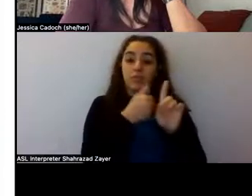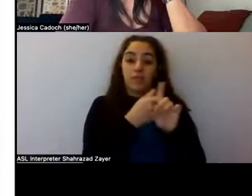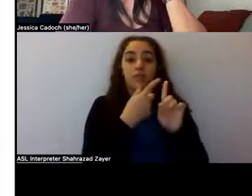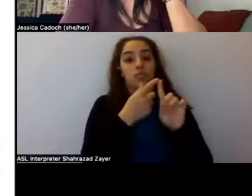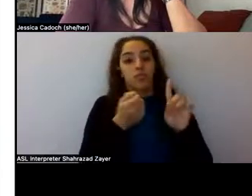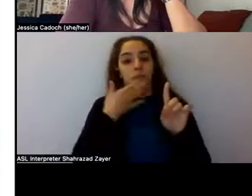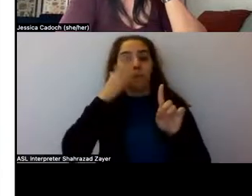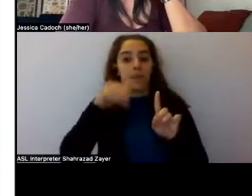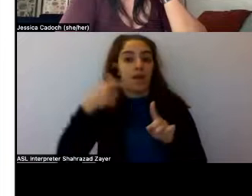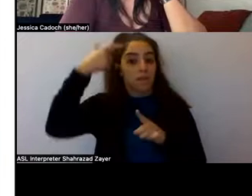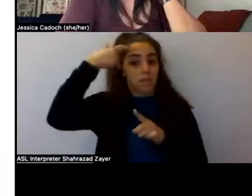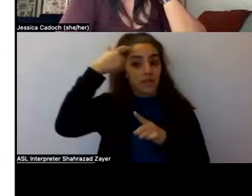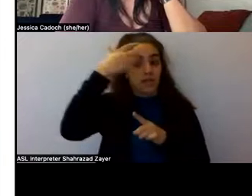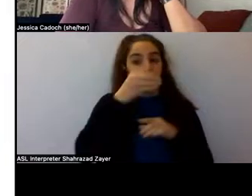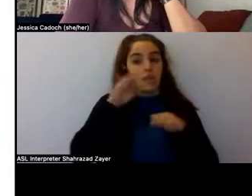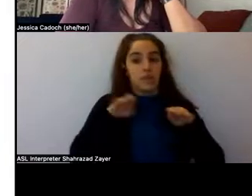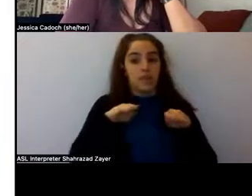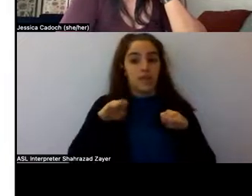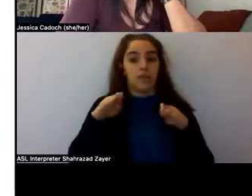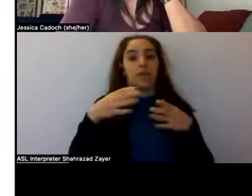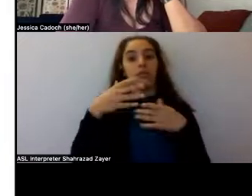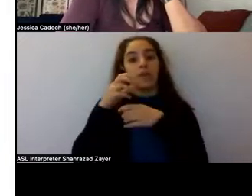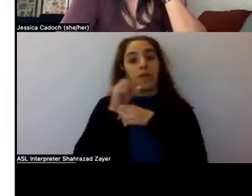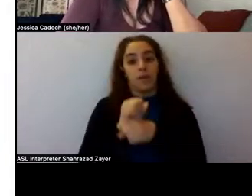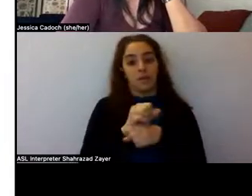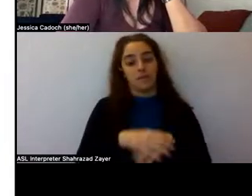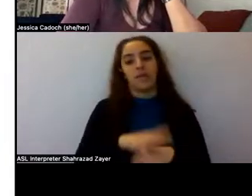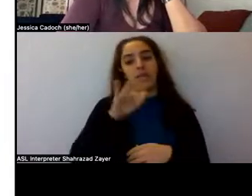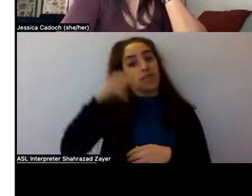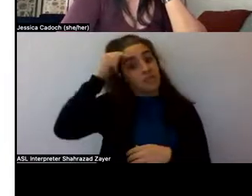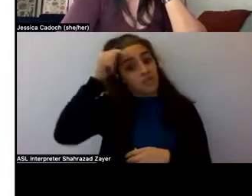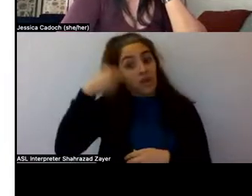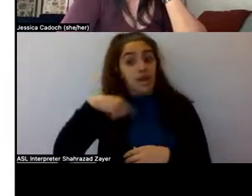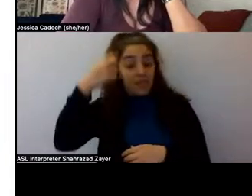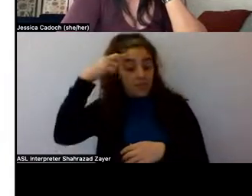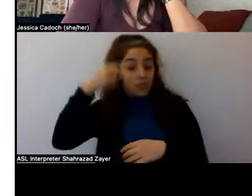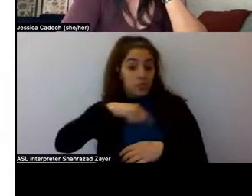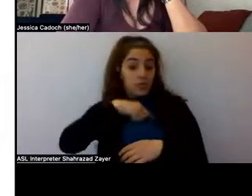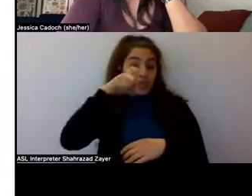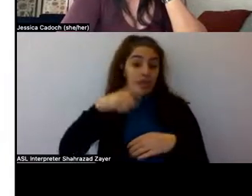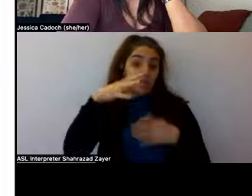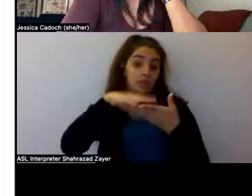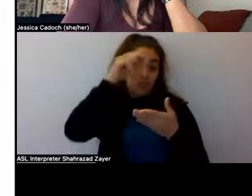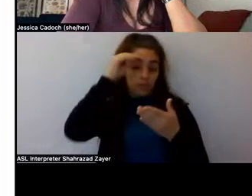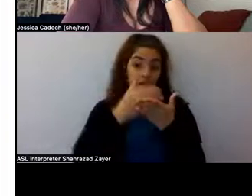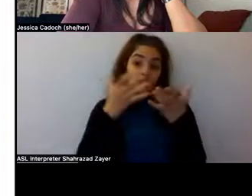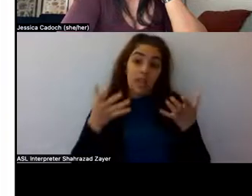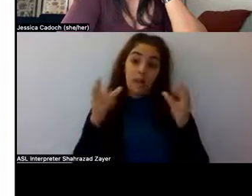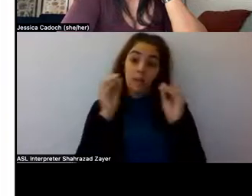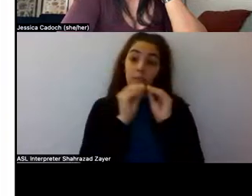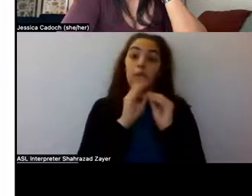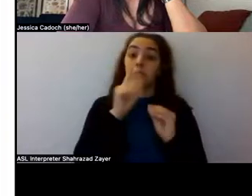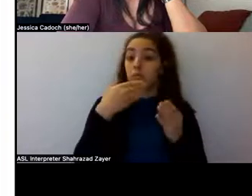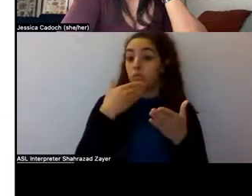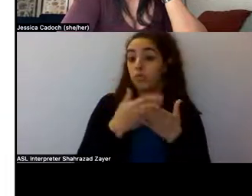is the theory. Um, I think there's a lot more we need to learn, um, but it's a very provocative theory. And then if we have a tool